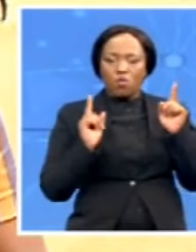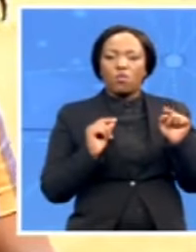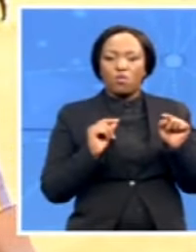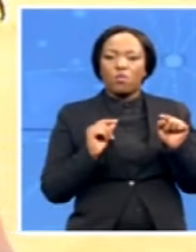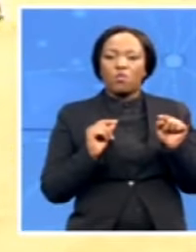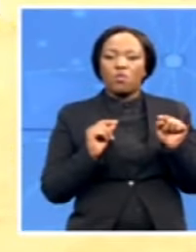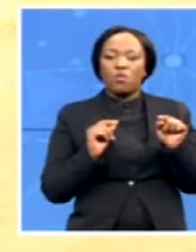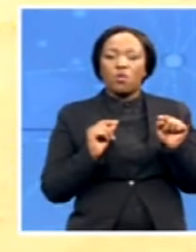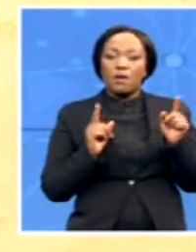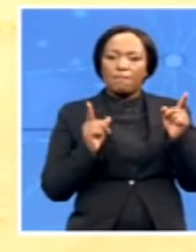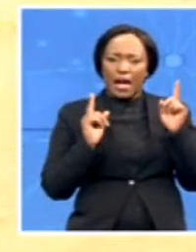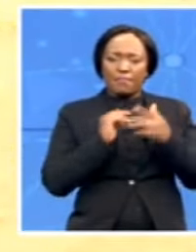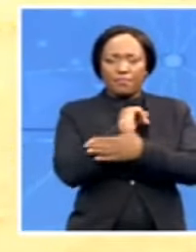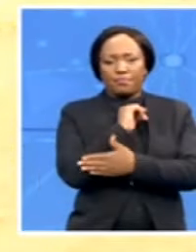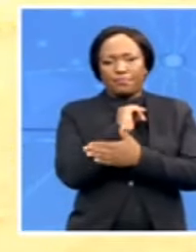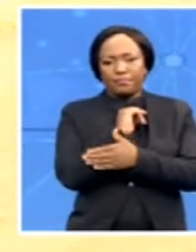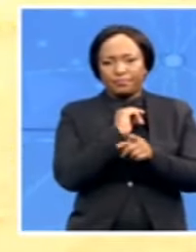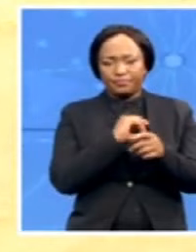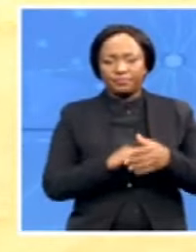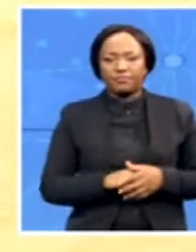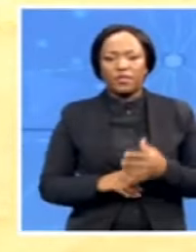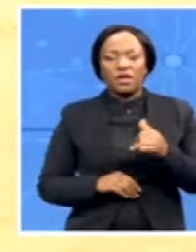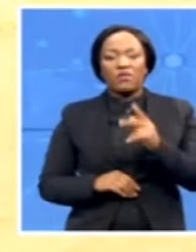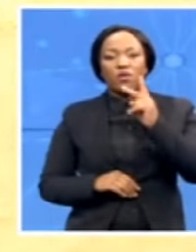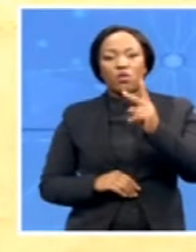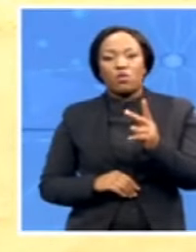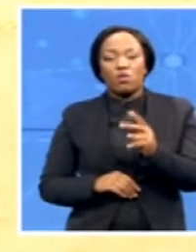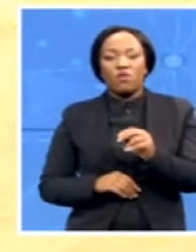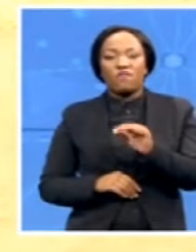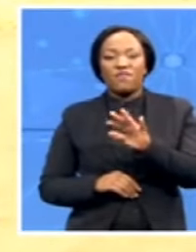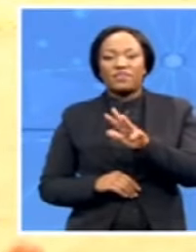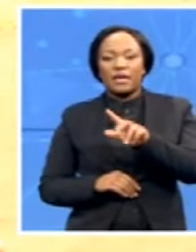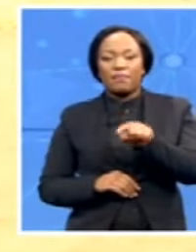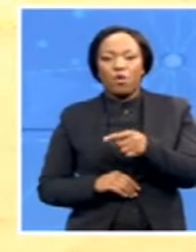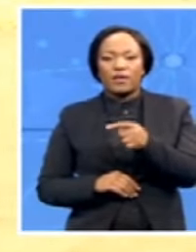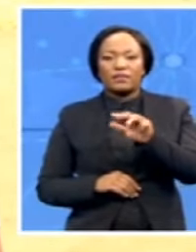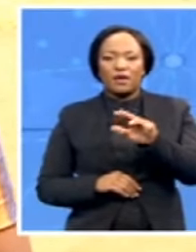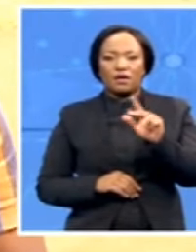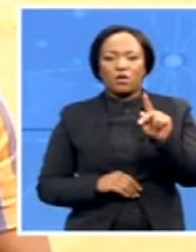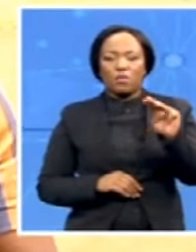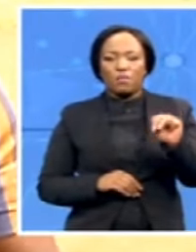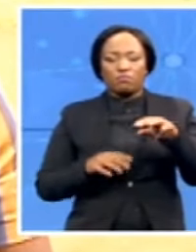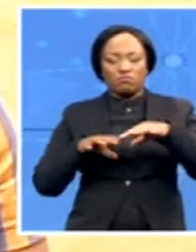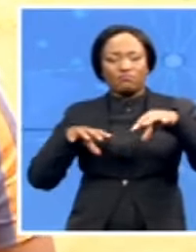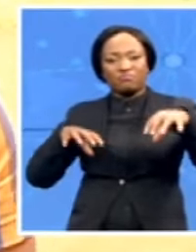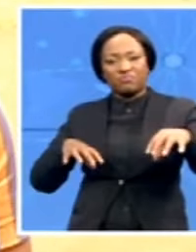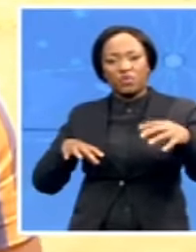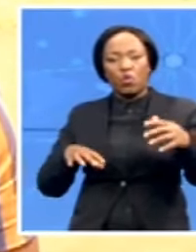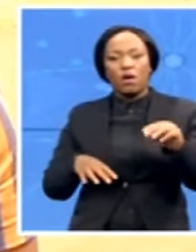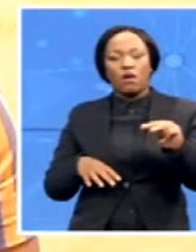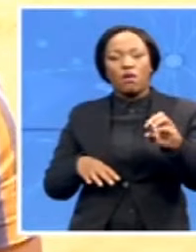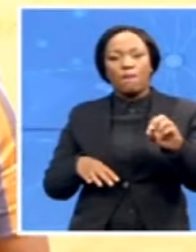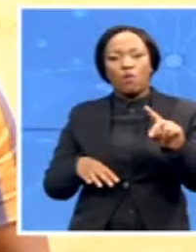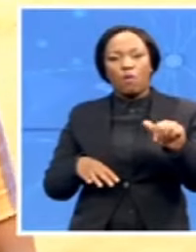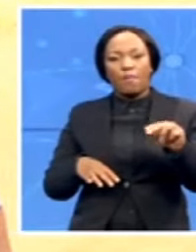look at the 59.4 kilometers from Mumokopane to Pulukwane, and also the 109